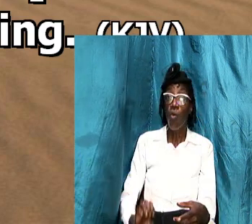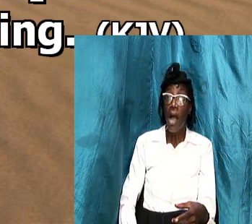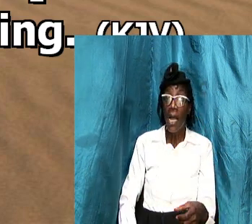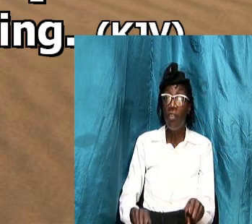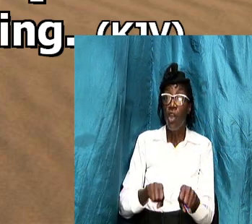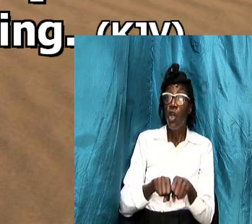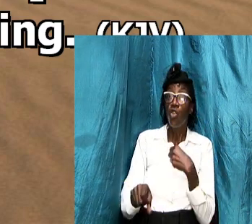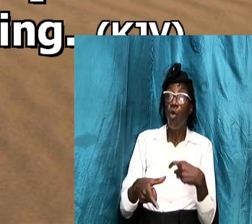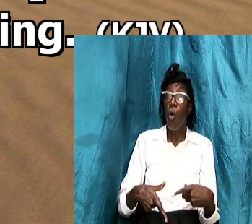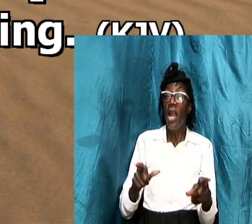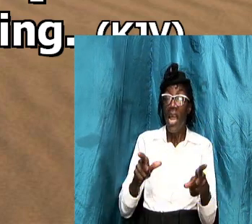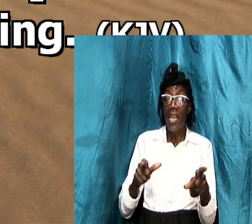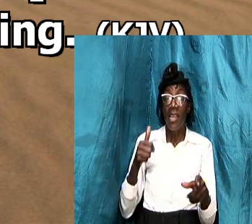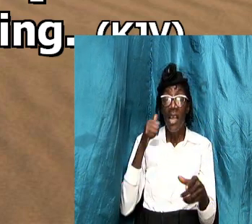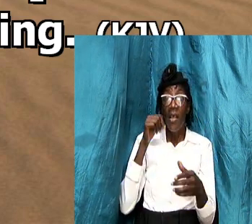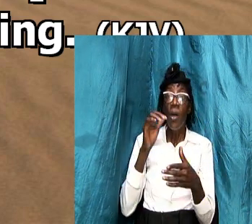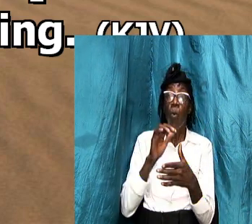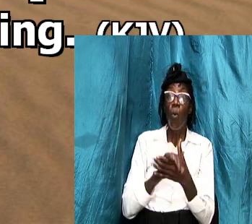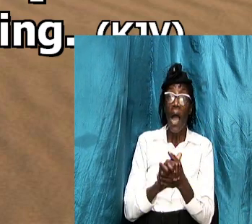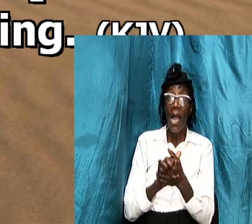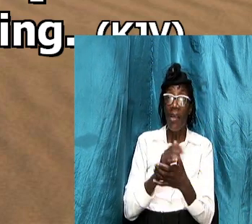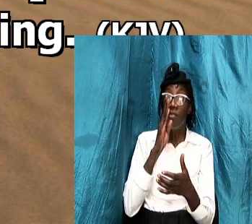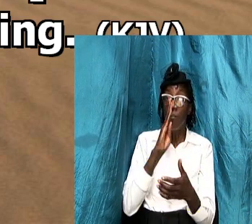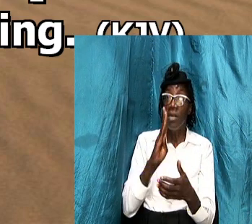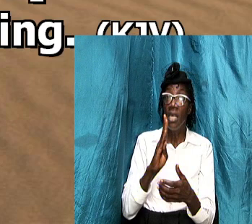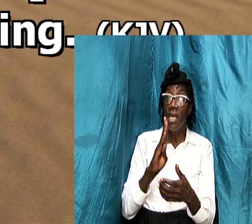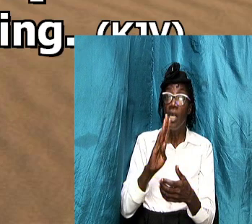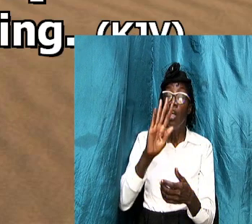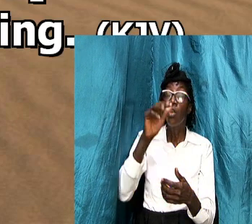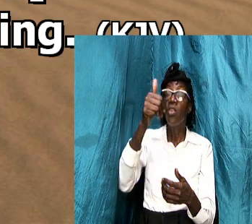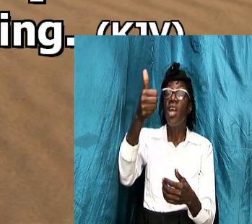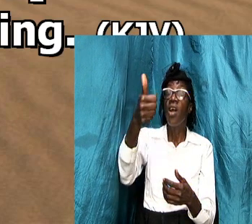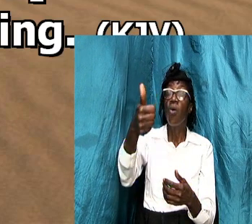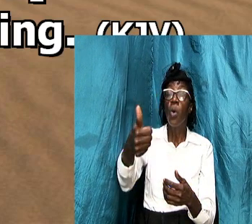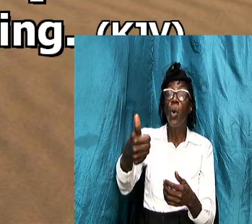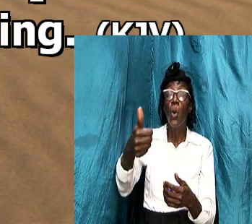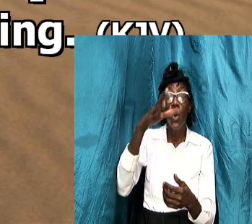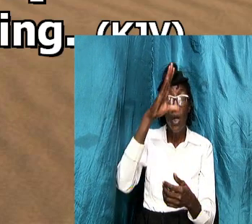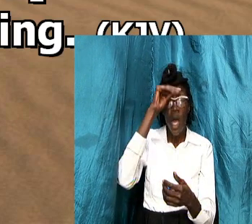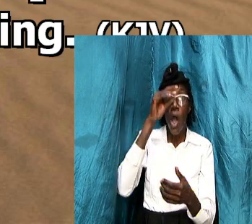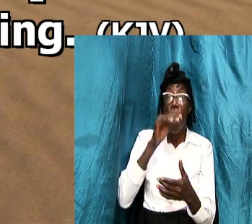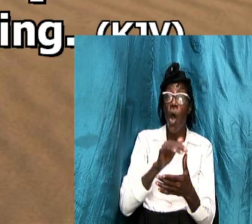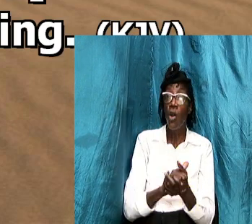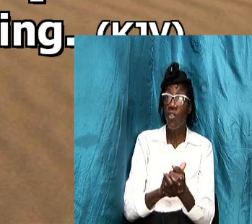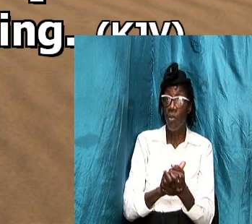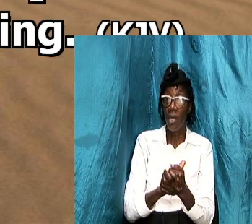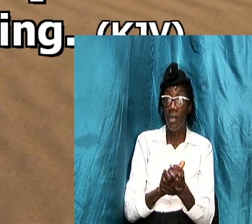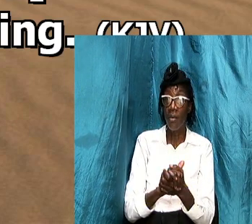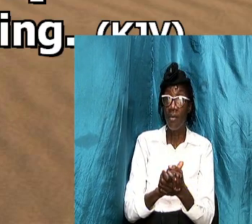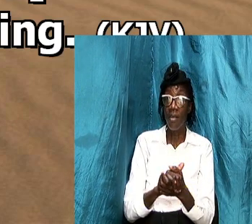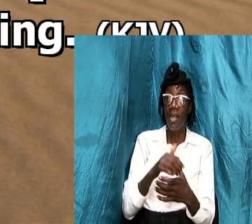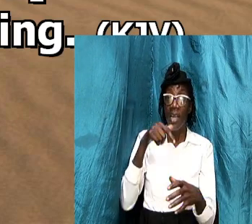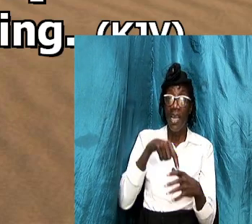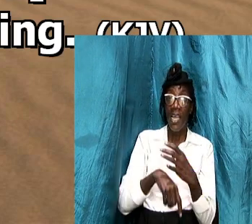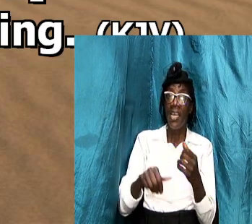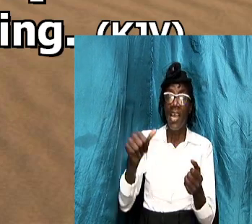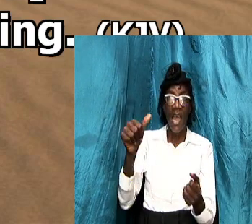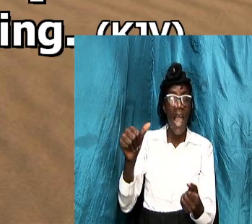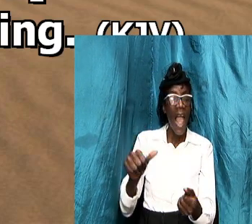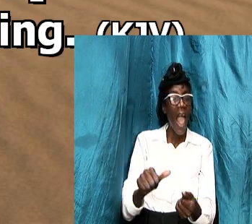so let the wives be to their own husbands in